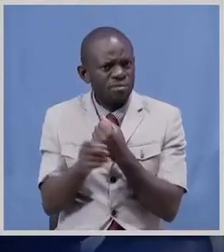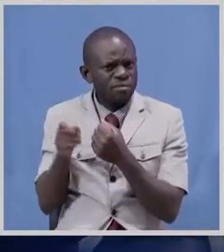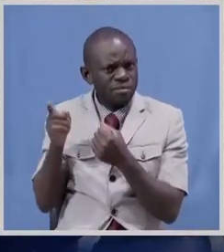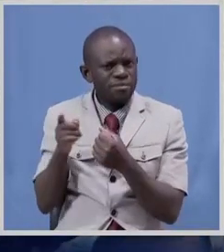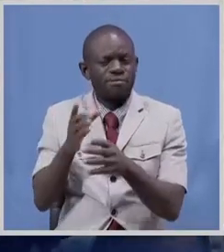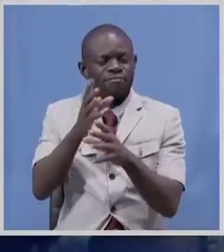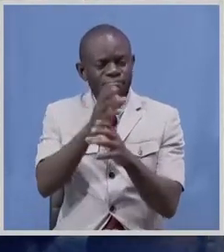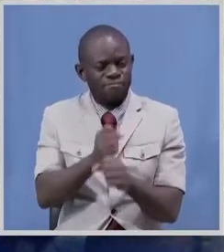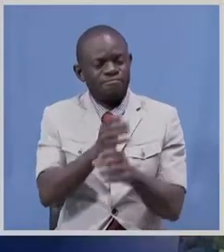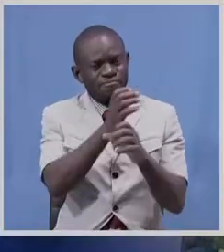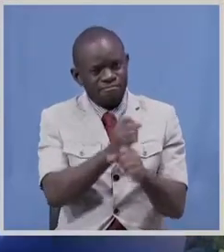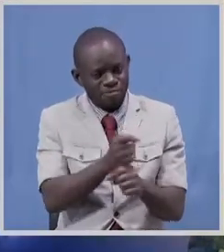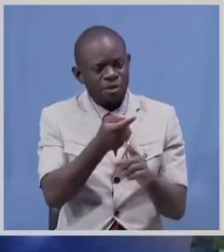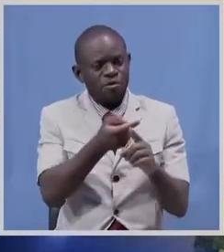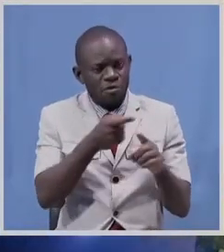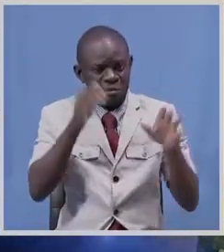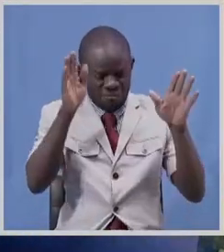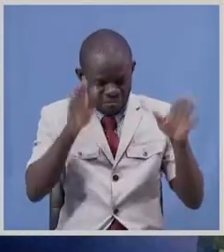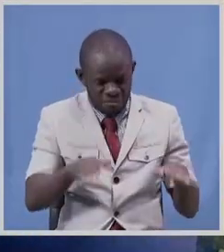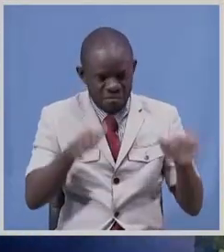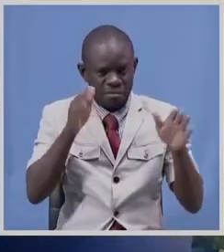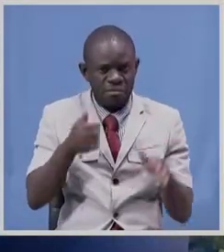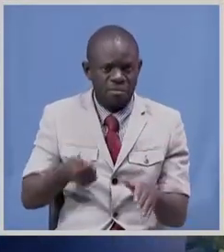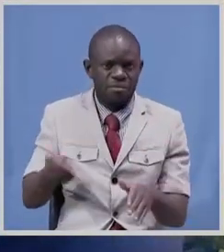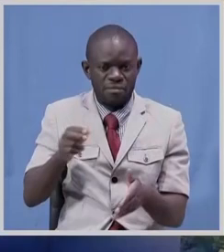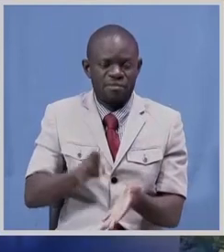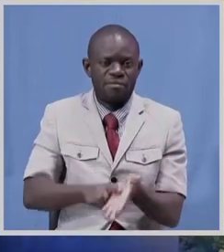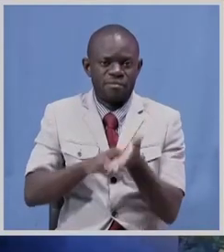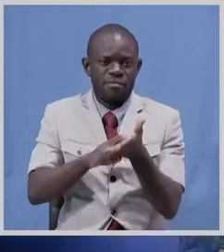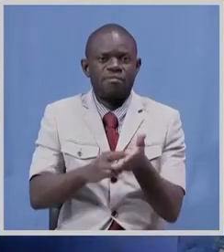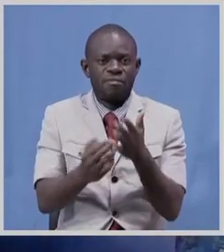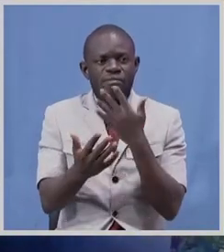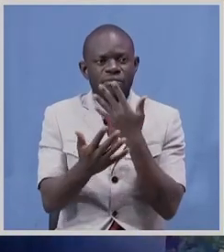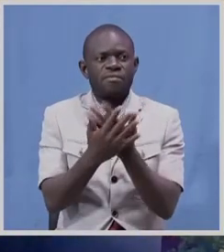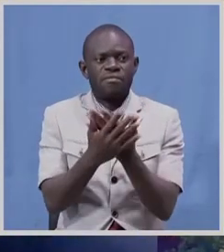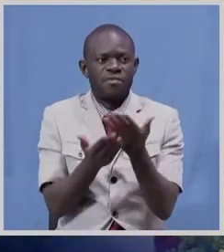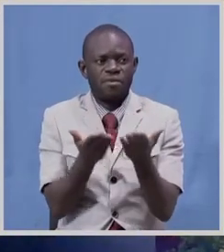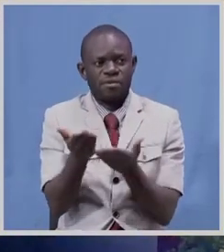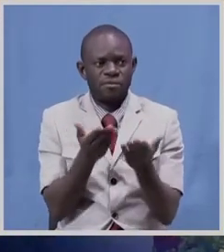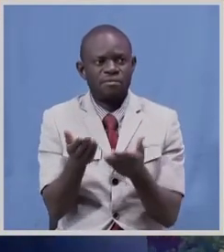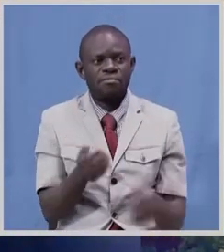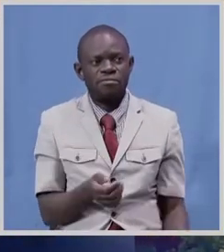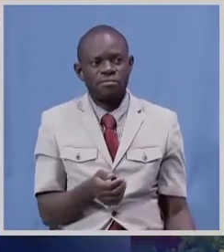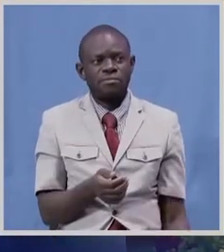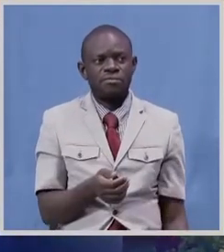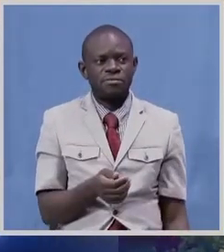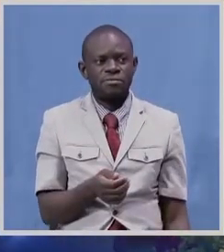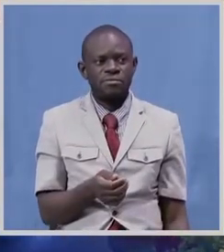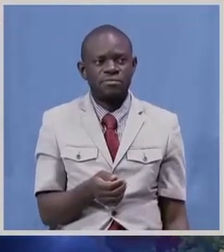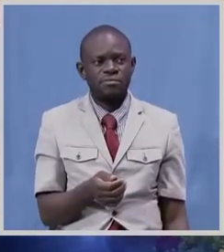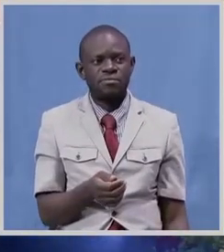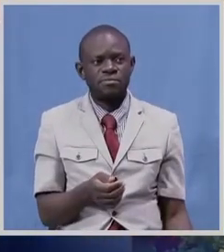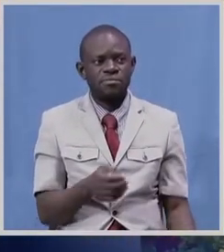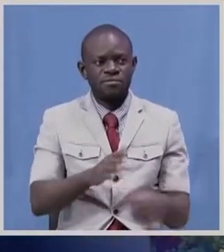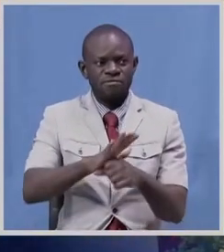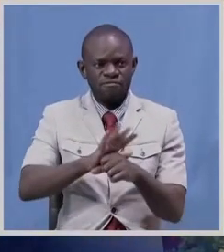zambia correctional services kobe 19 sketch as an unbearable effect on the individual family